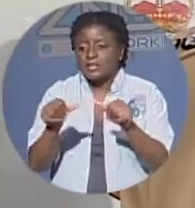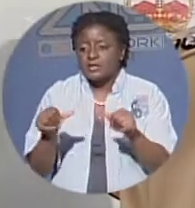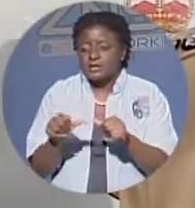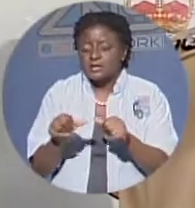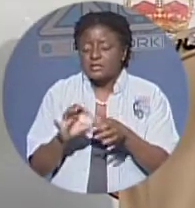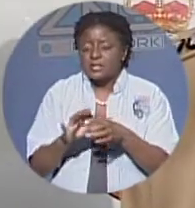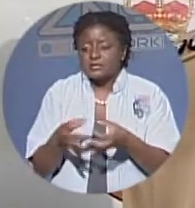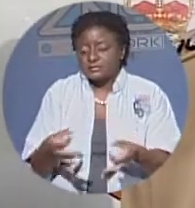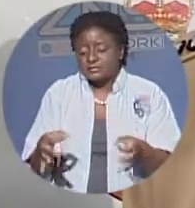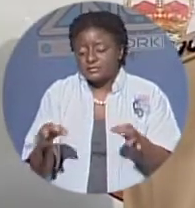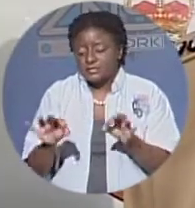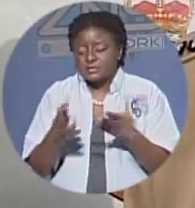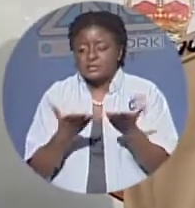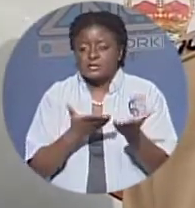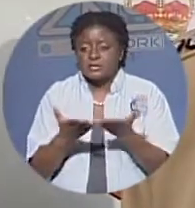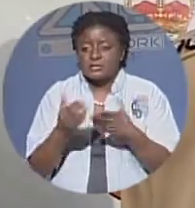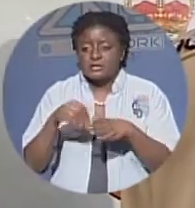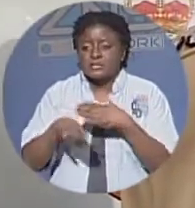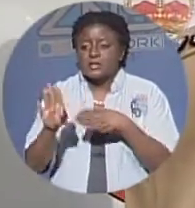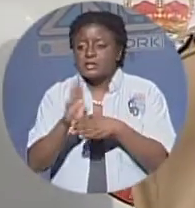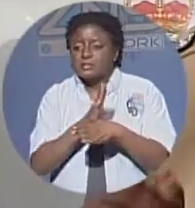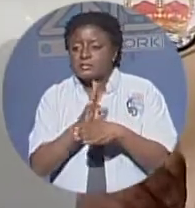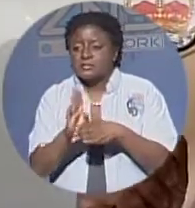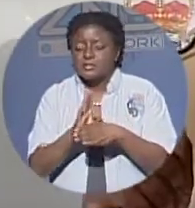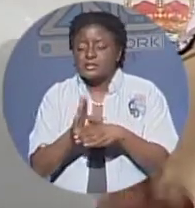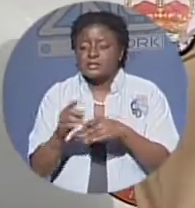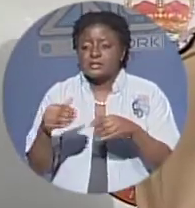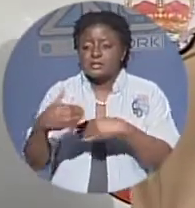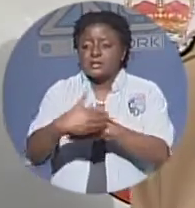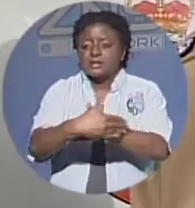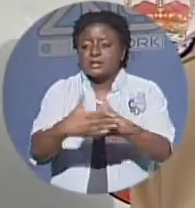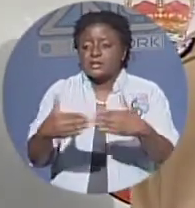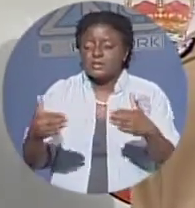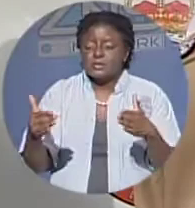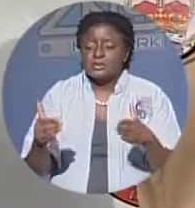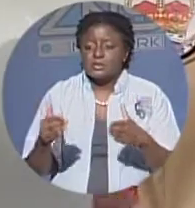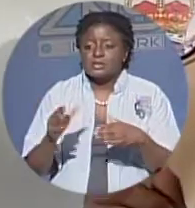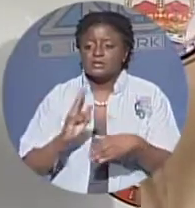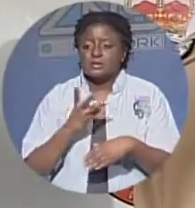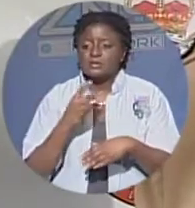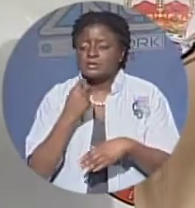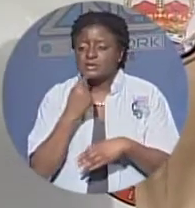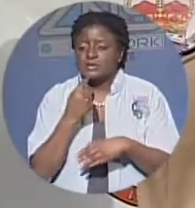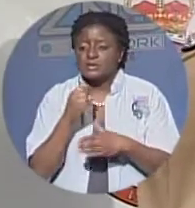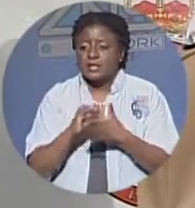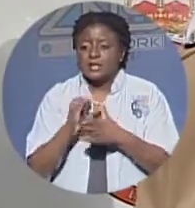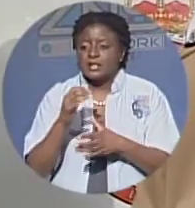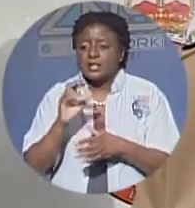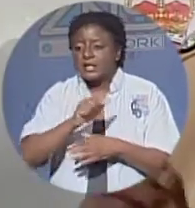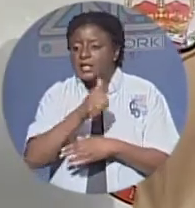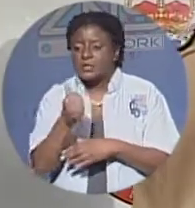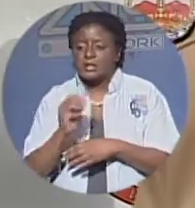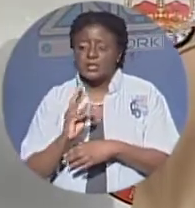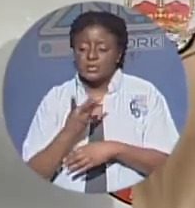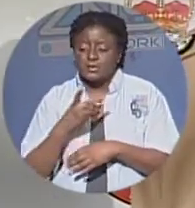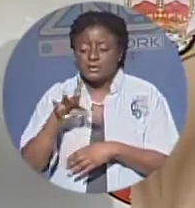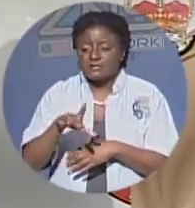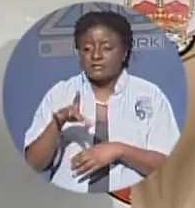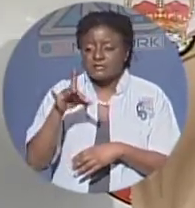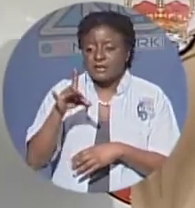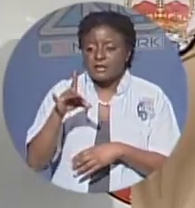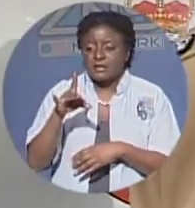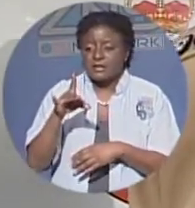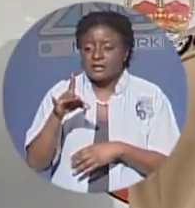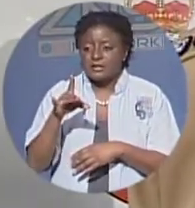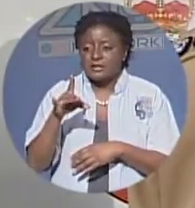our communities around the business places and we can assure you that anyone we found country reading the law